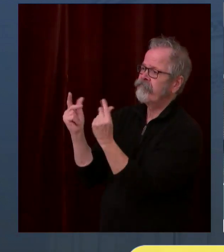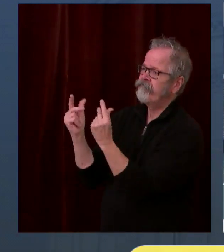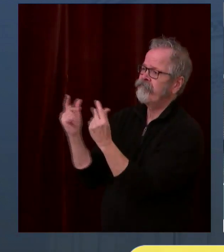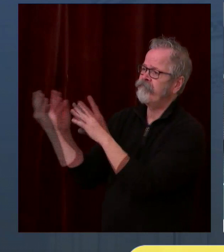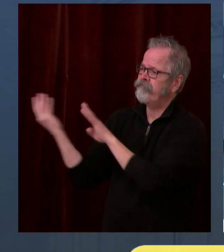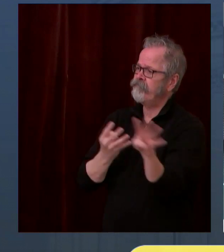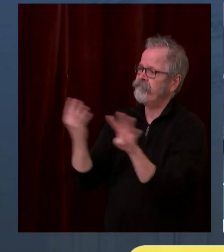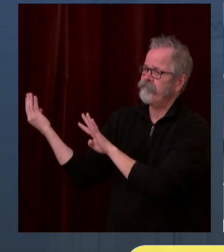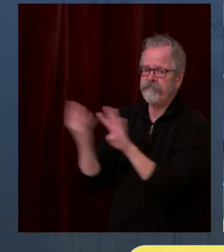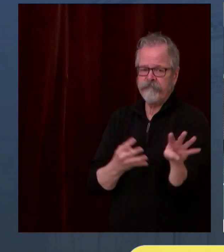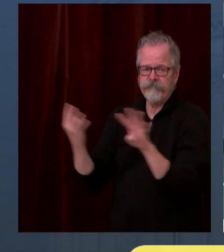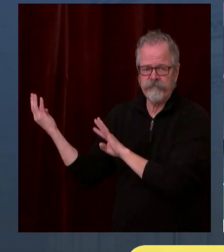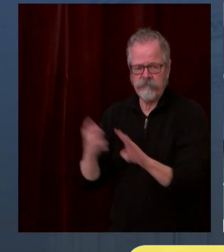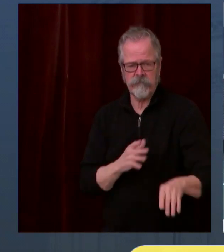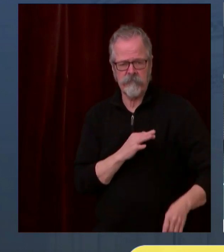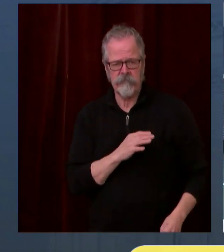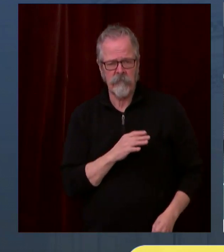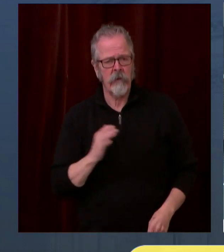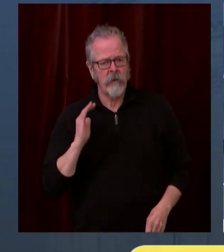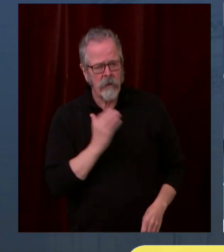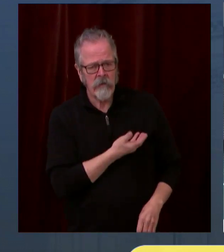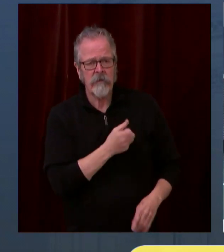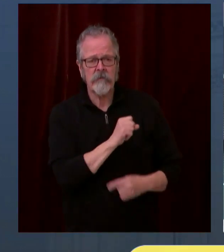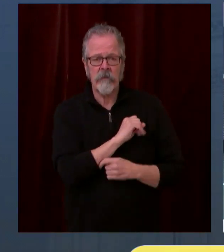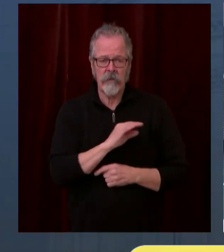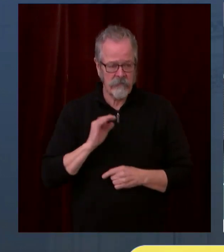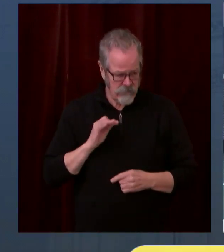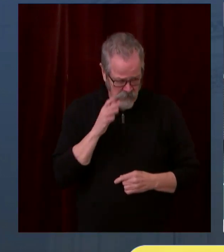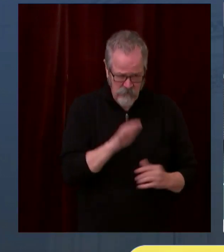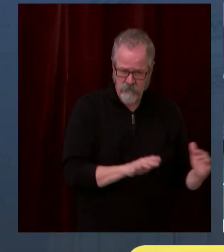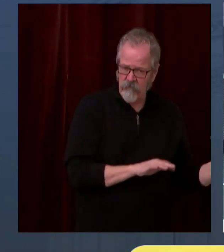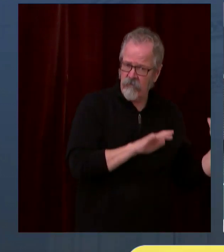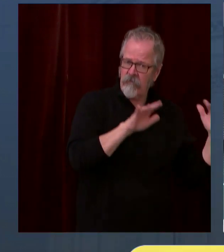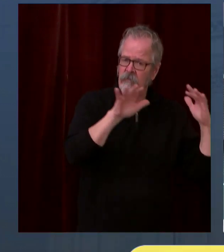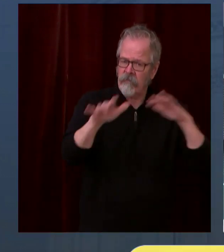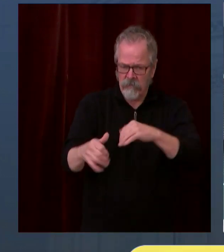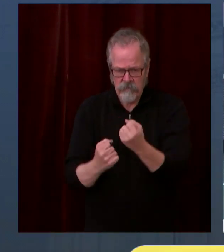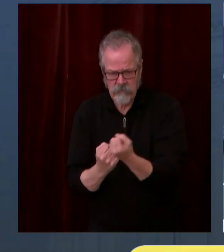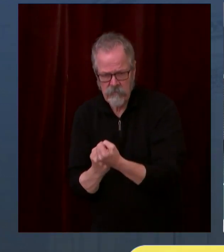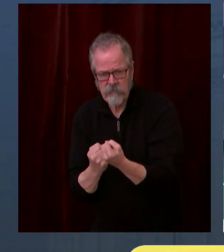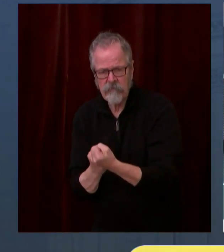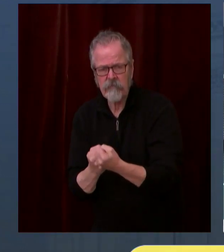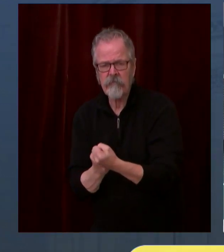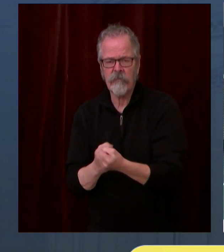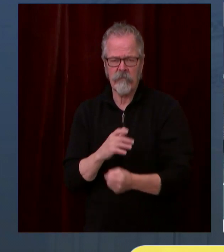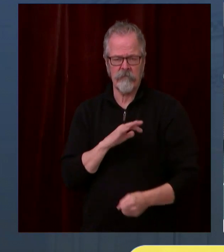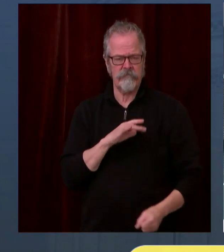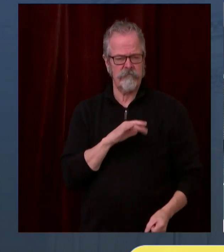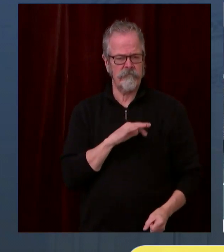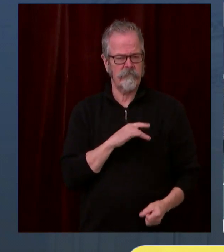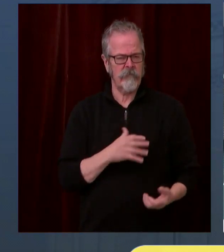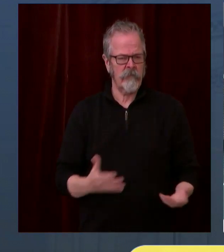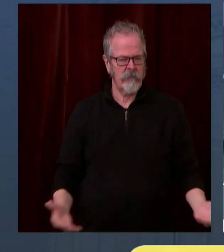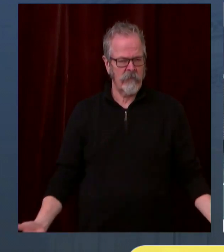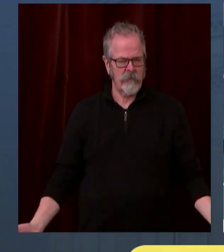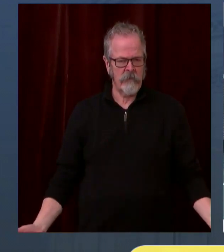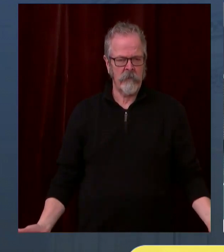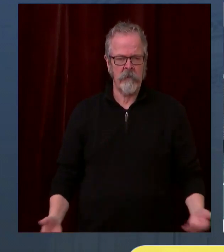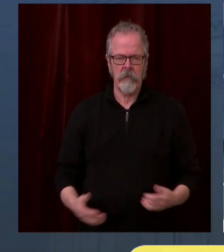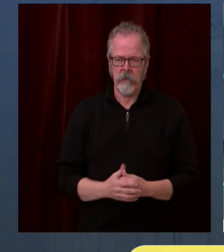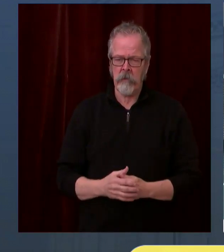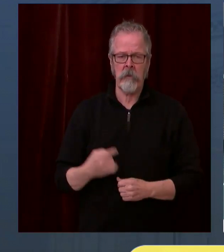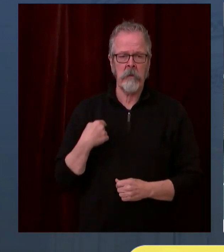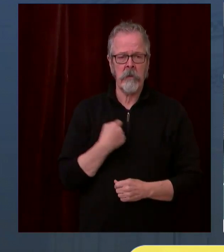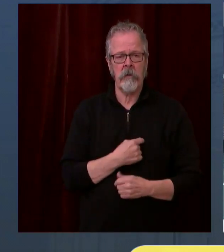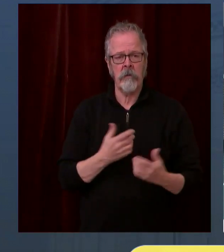and to reduce the costs. The goal is to make this in February one of the mass vaccination sites. This is not going to be